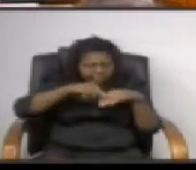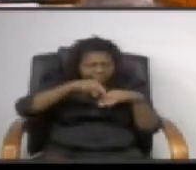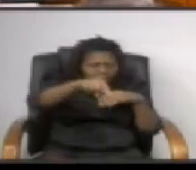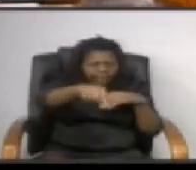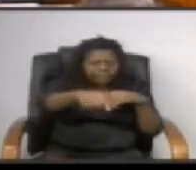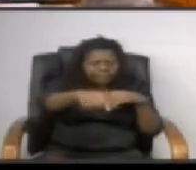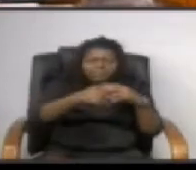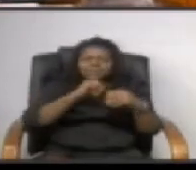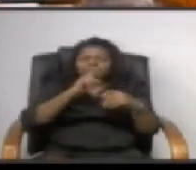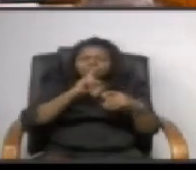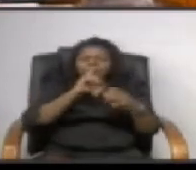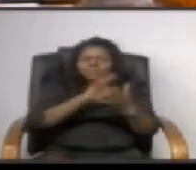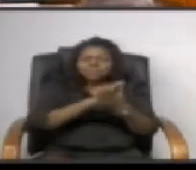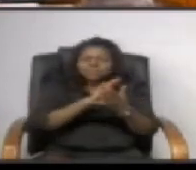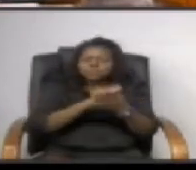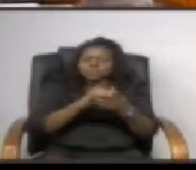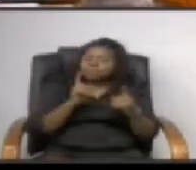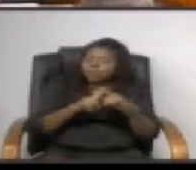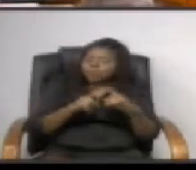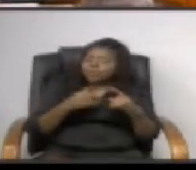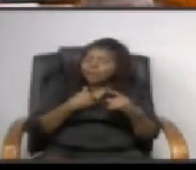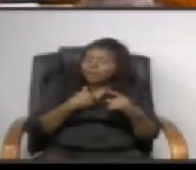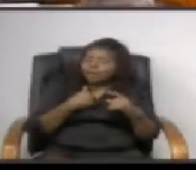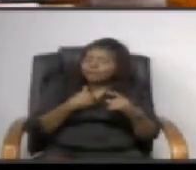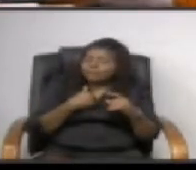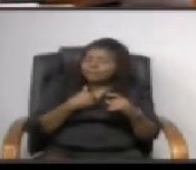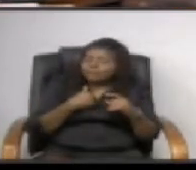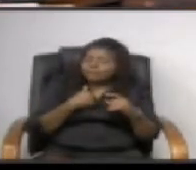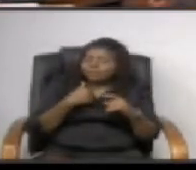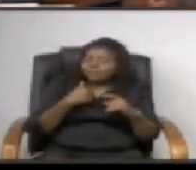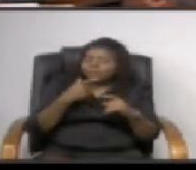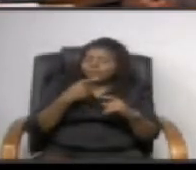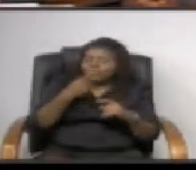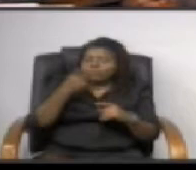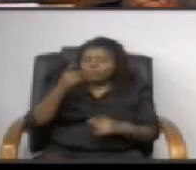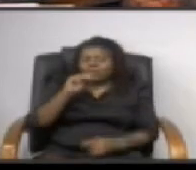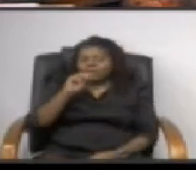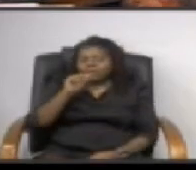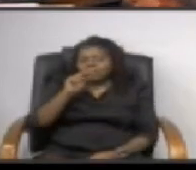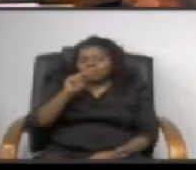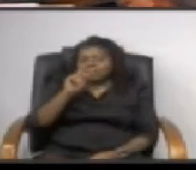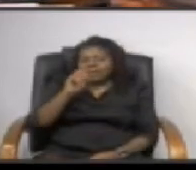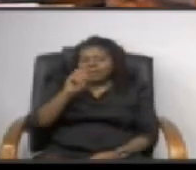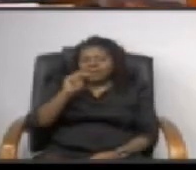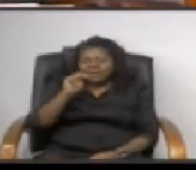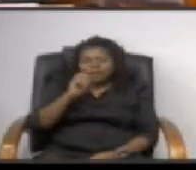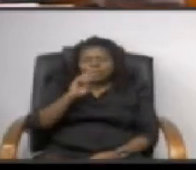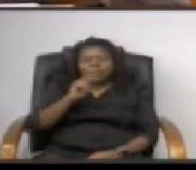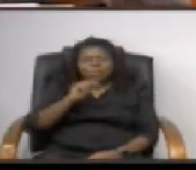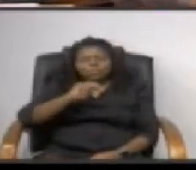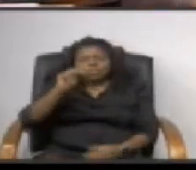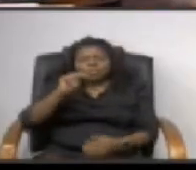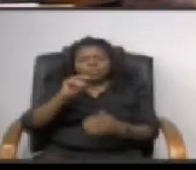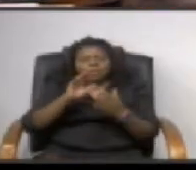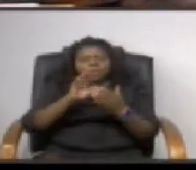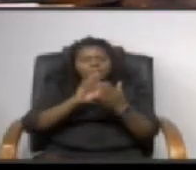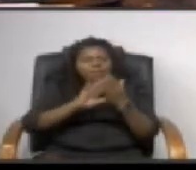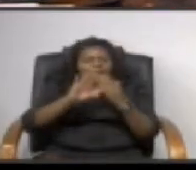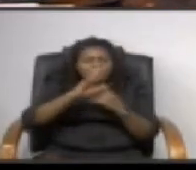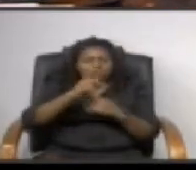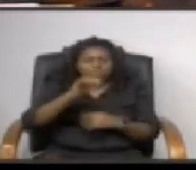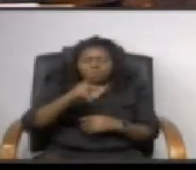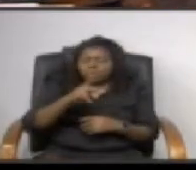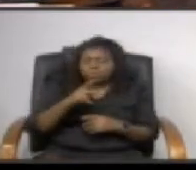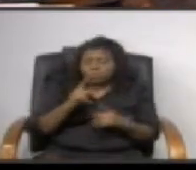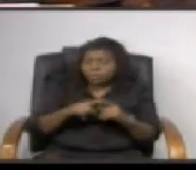necessarily but we have it in greenbelt we have on mandan road where we have exactly over north college park on the other side of the metro station but once you